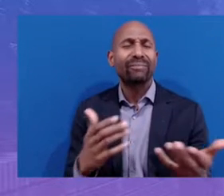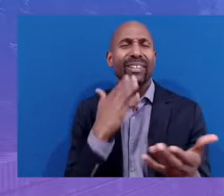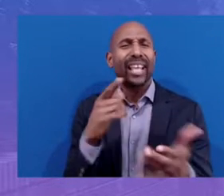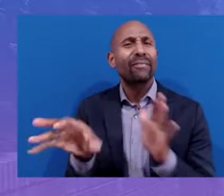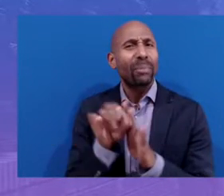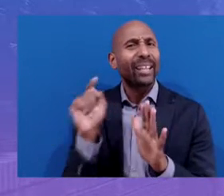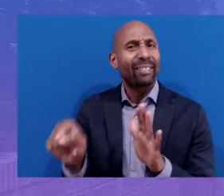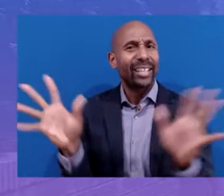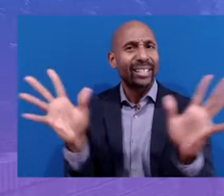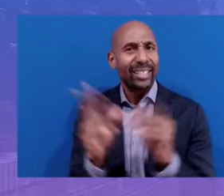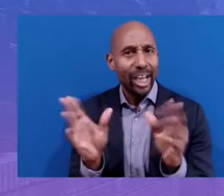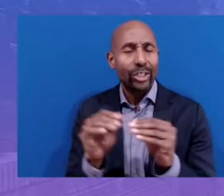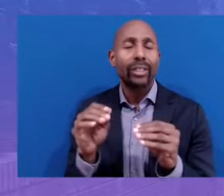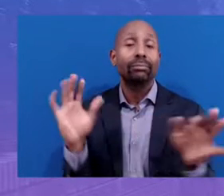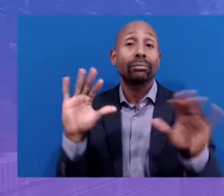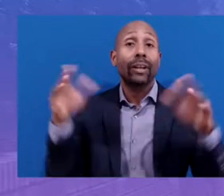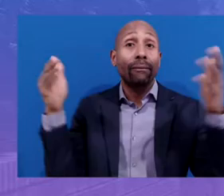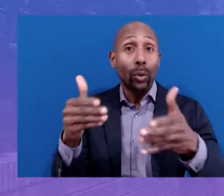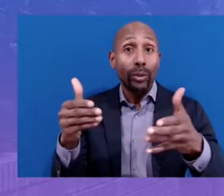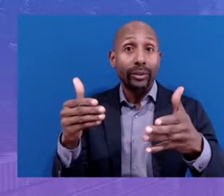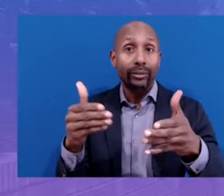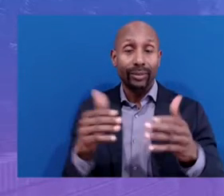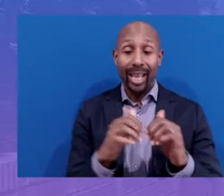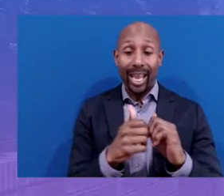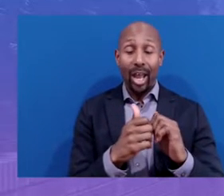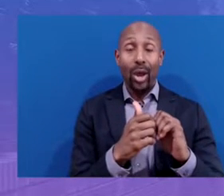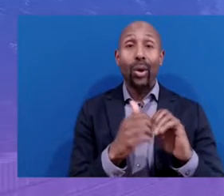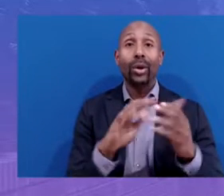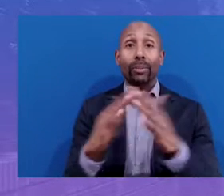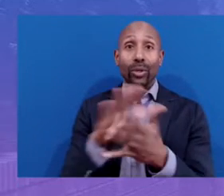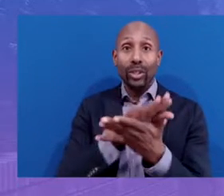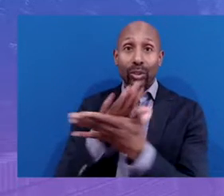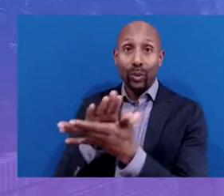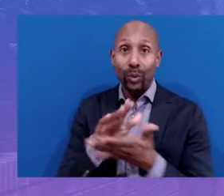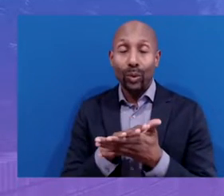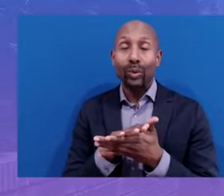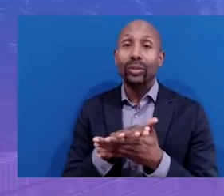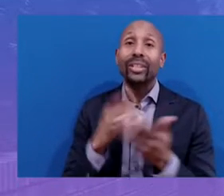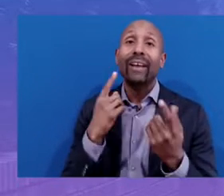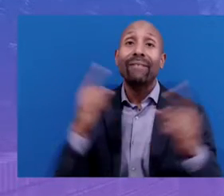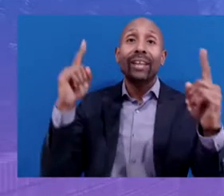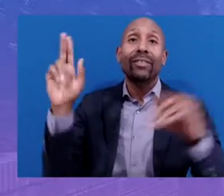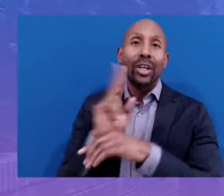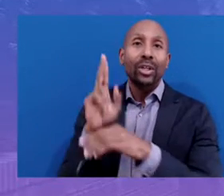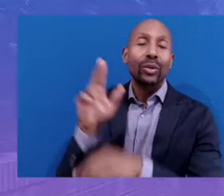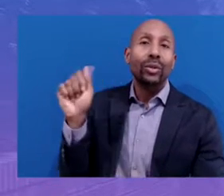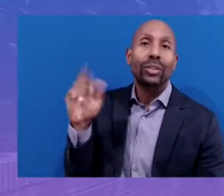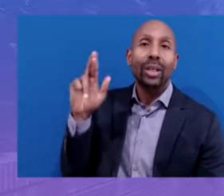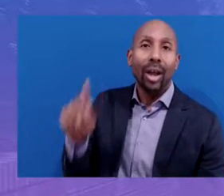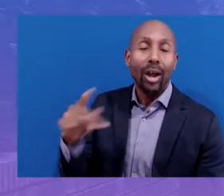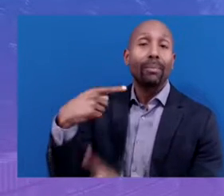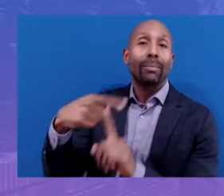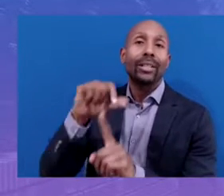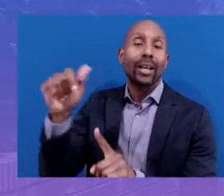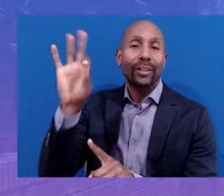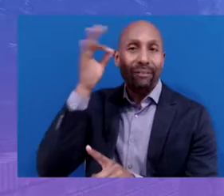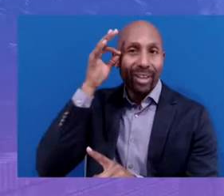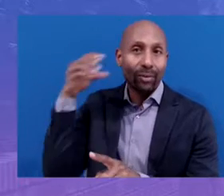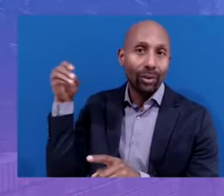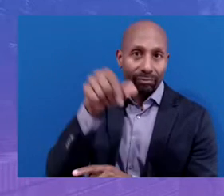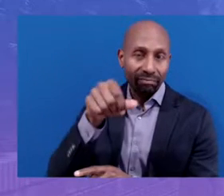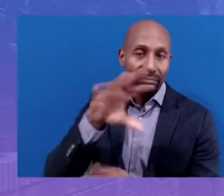choosing this session focused on how community schools are making effective use of ARPA and other federal funds.